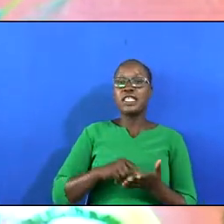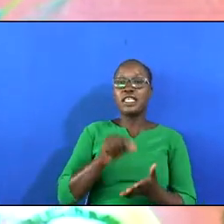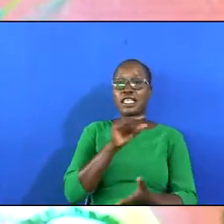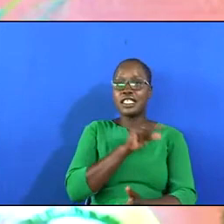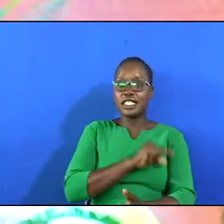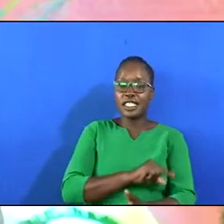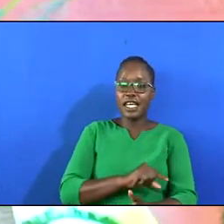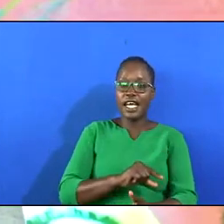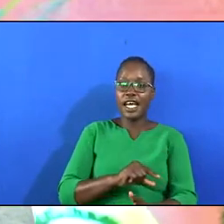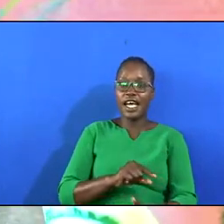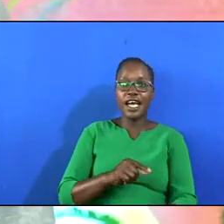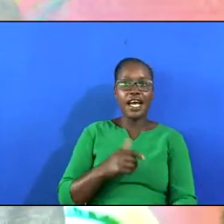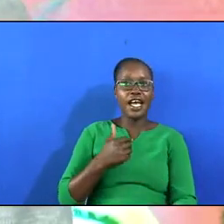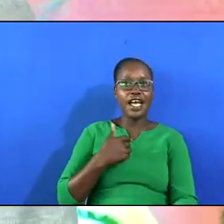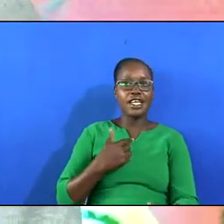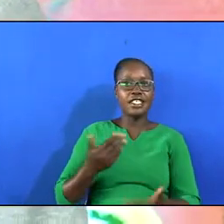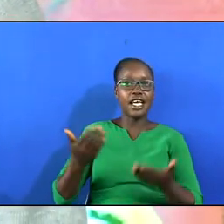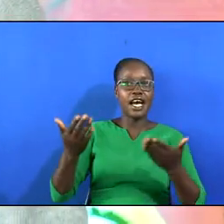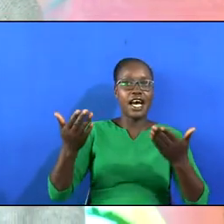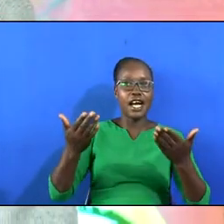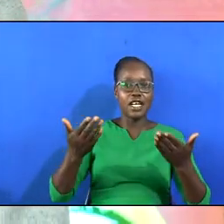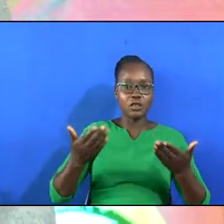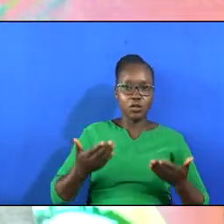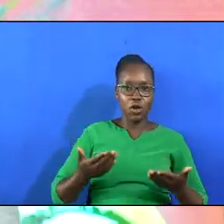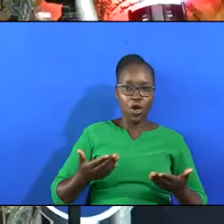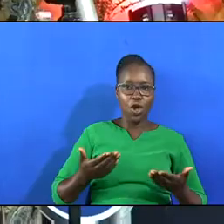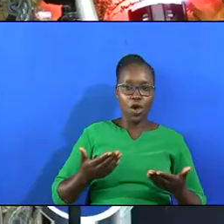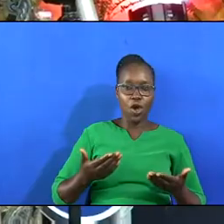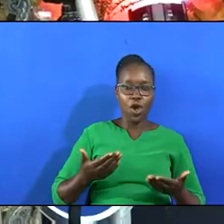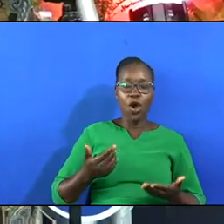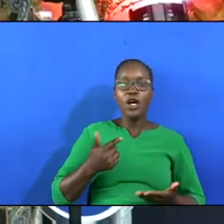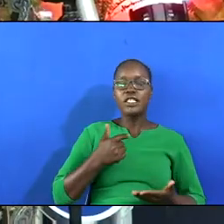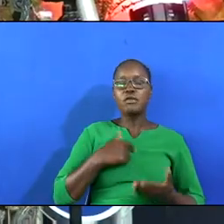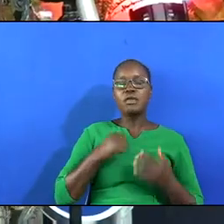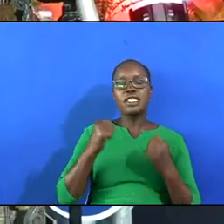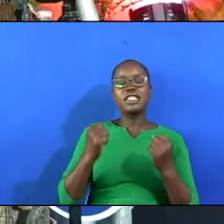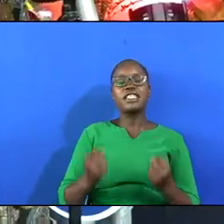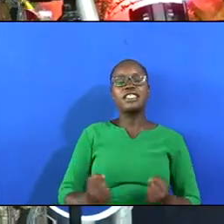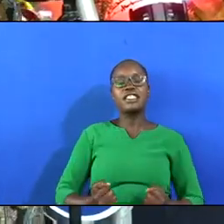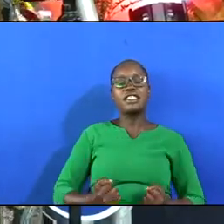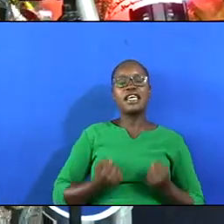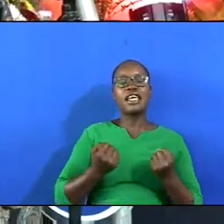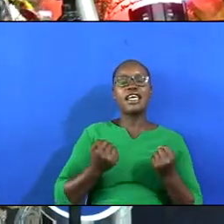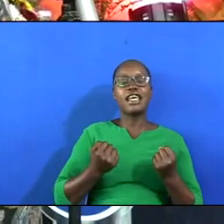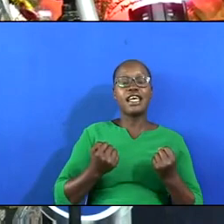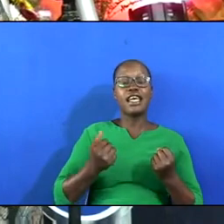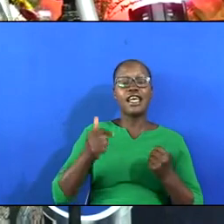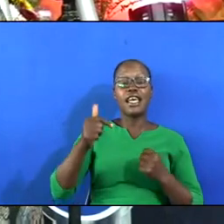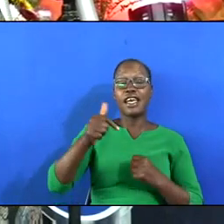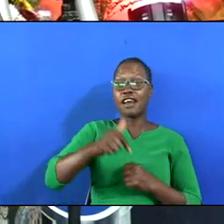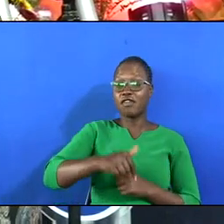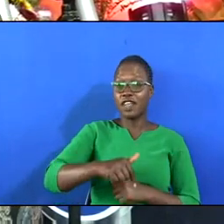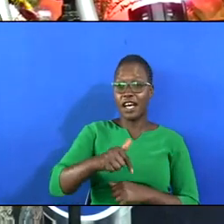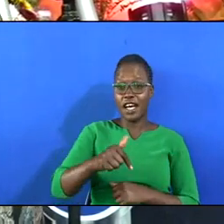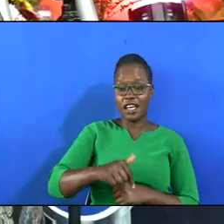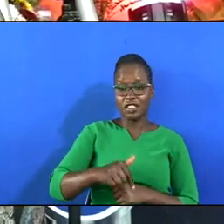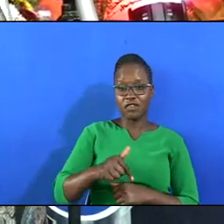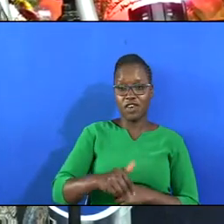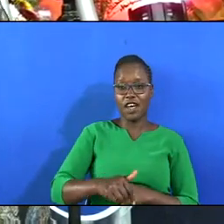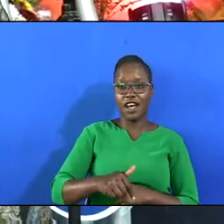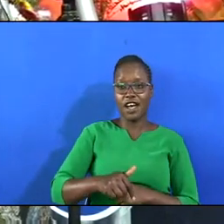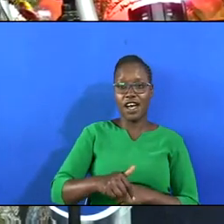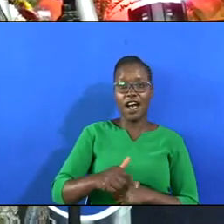Tis grace is the Lord He saved